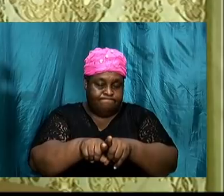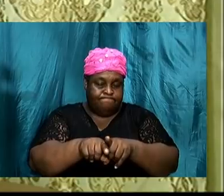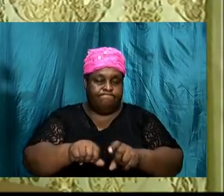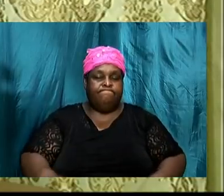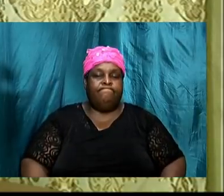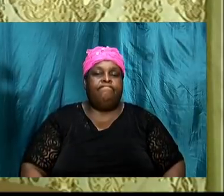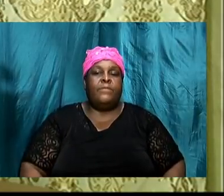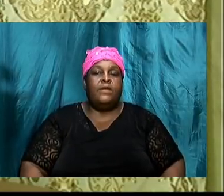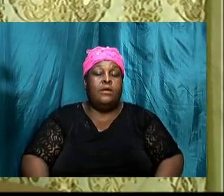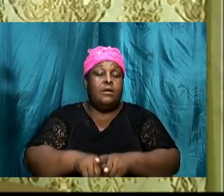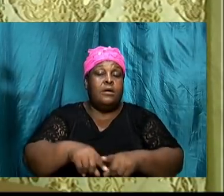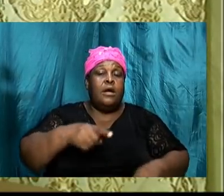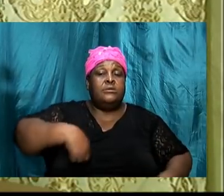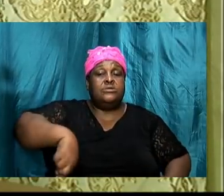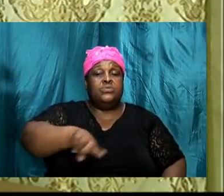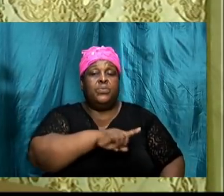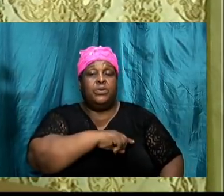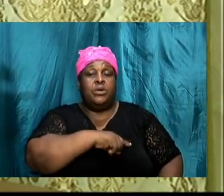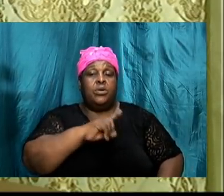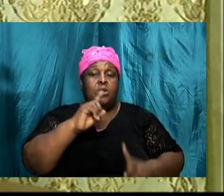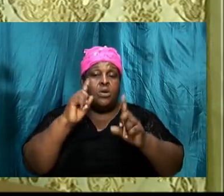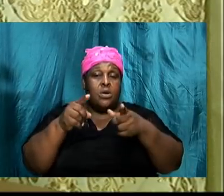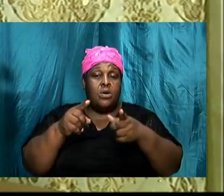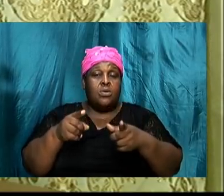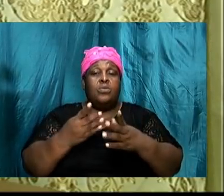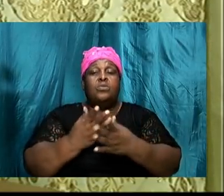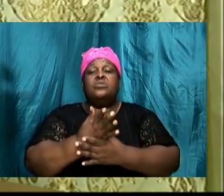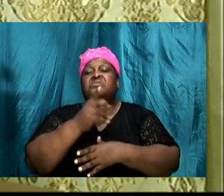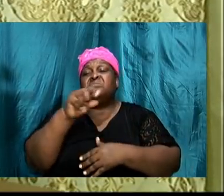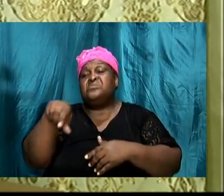that as we go through this life